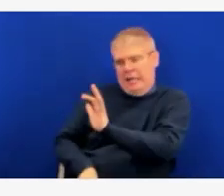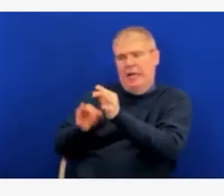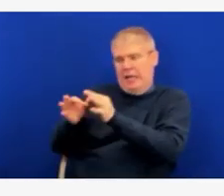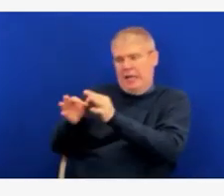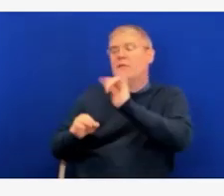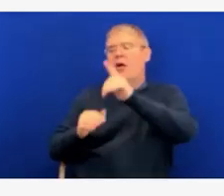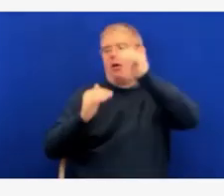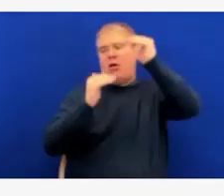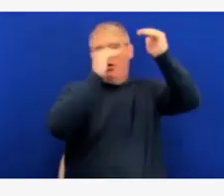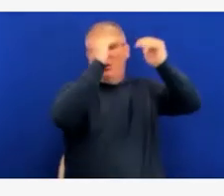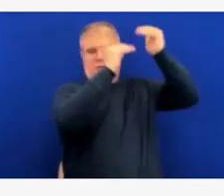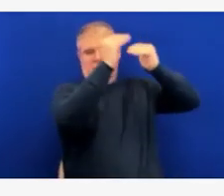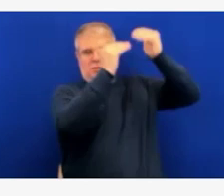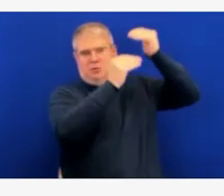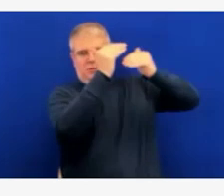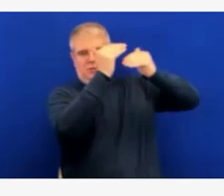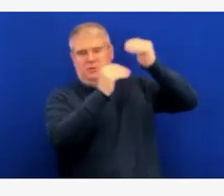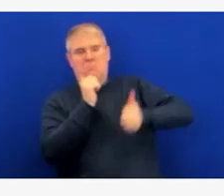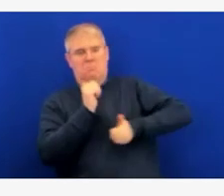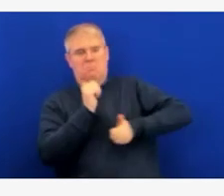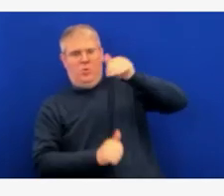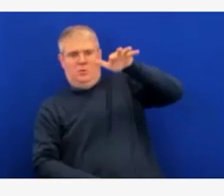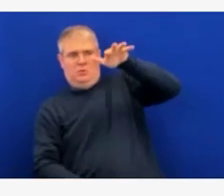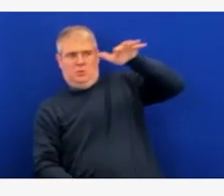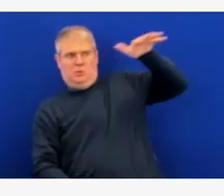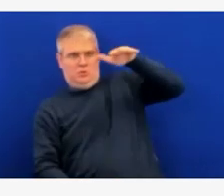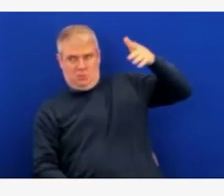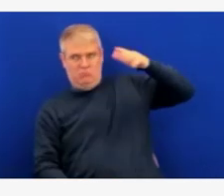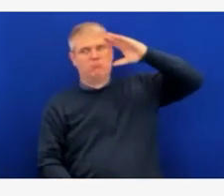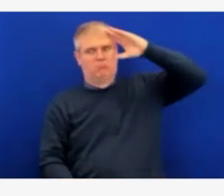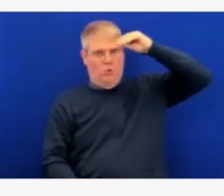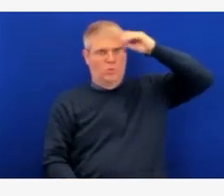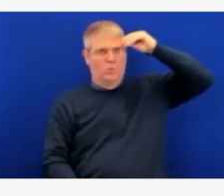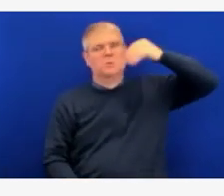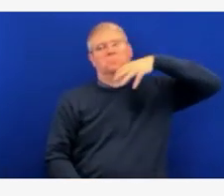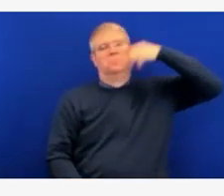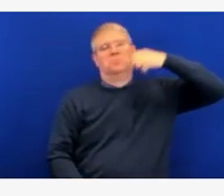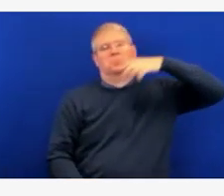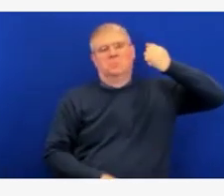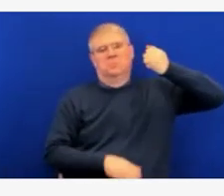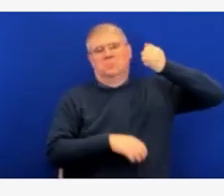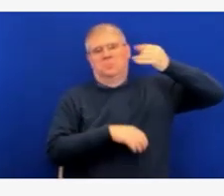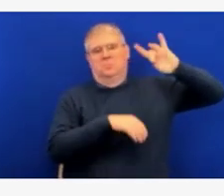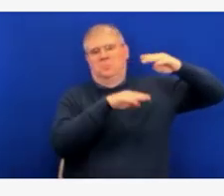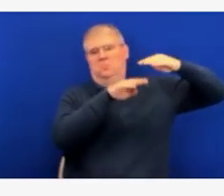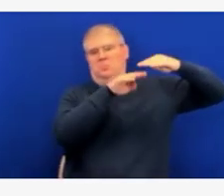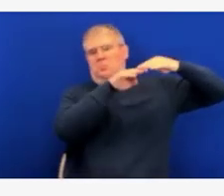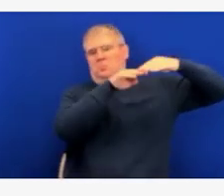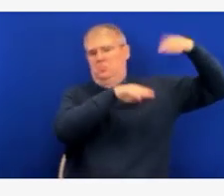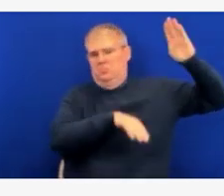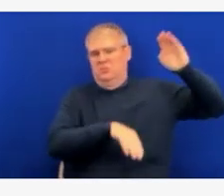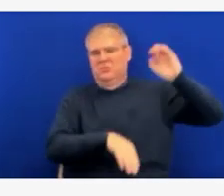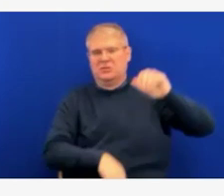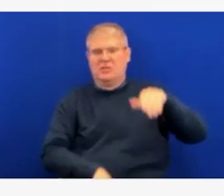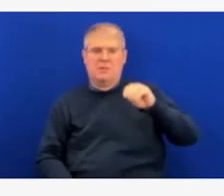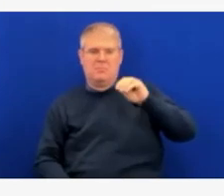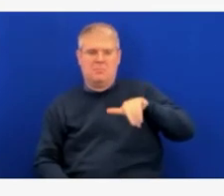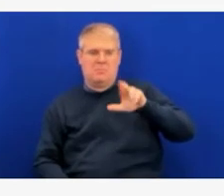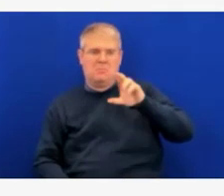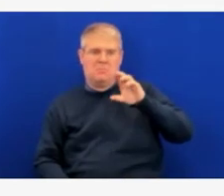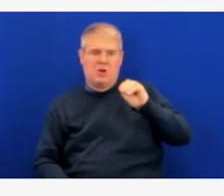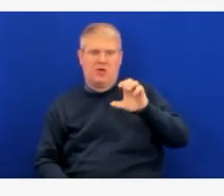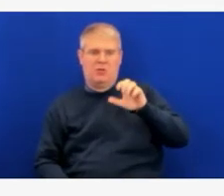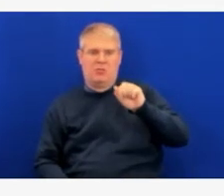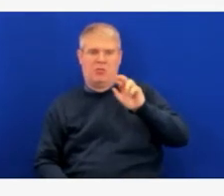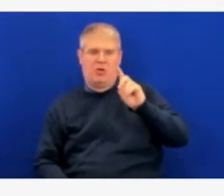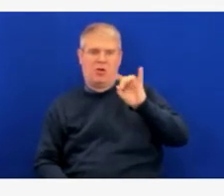Luckily, these cases have been shown to be mild and primarily self-resolving. And the data to date in the